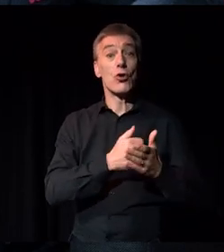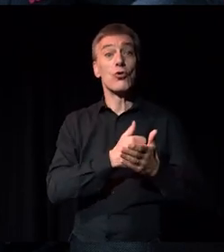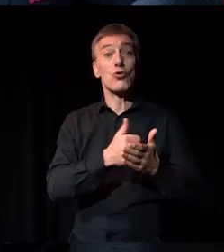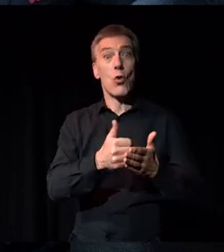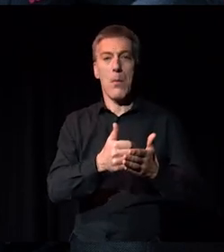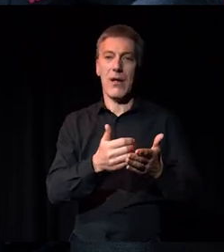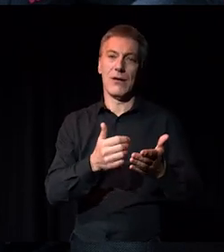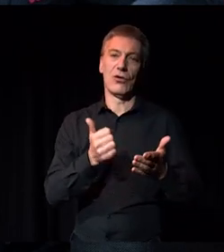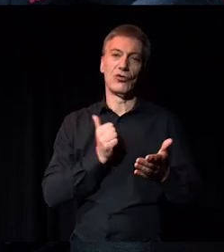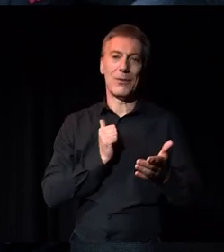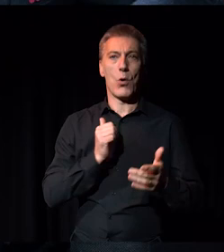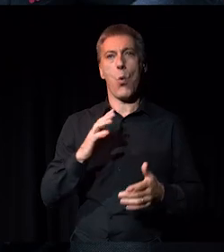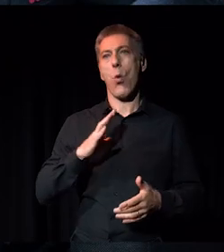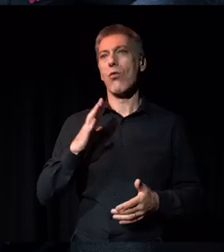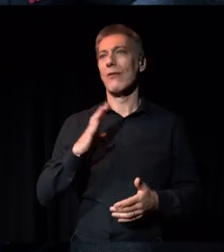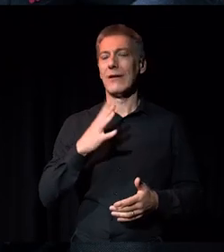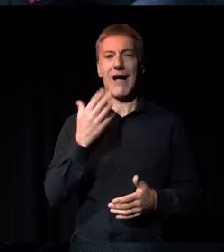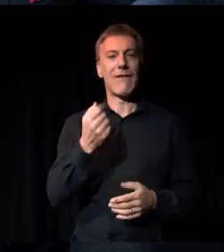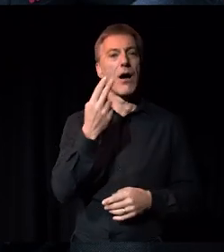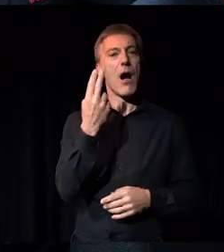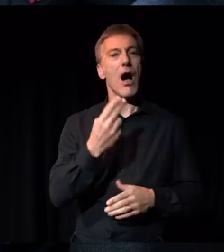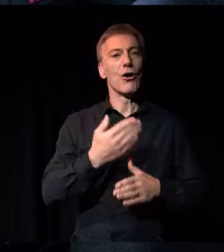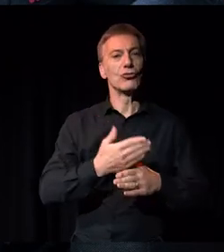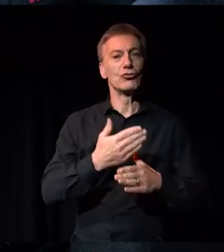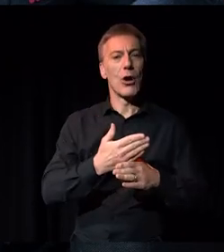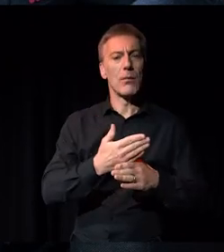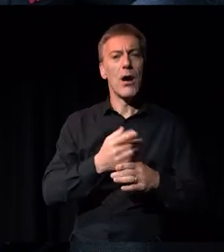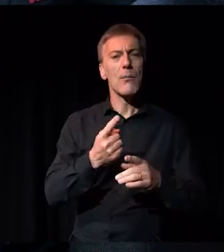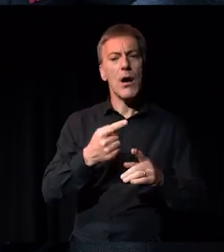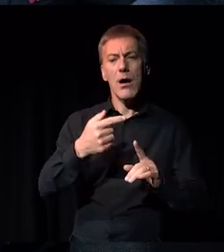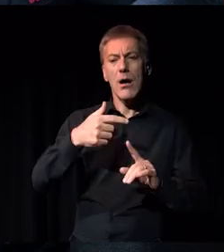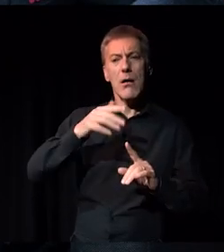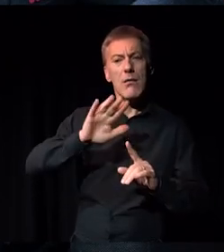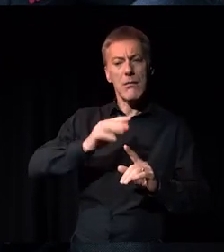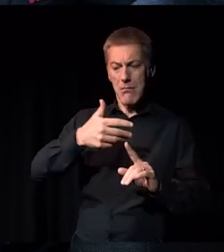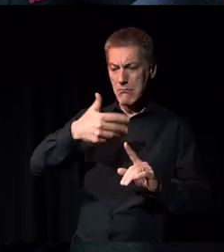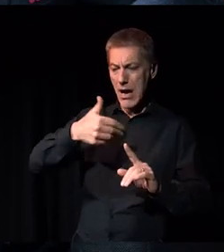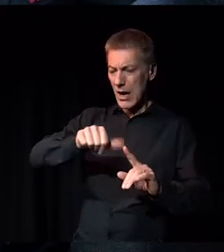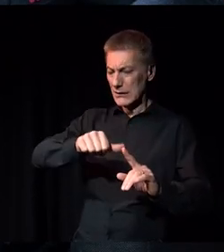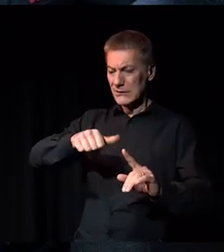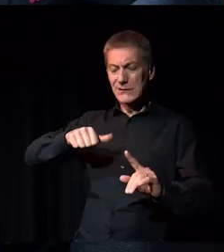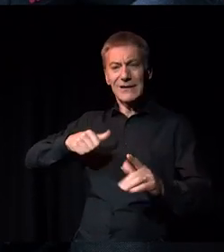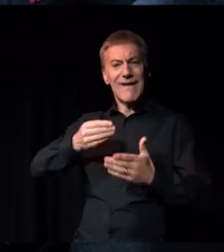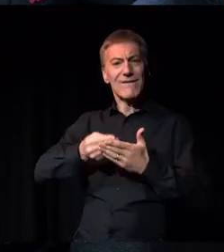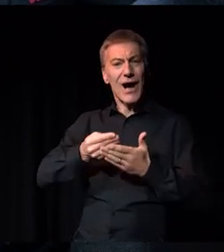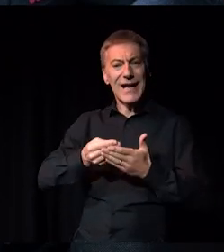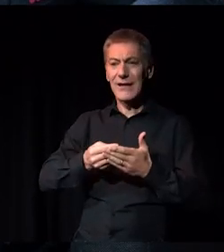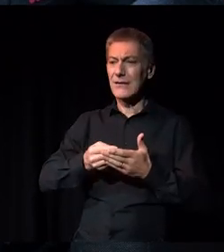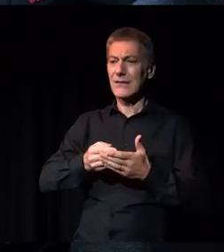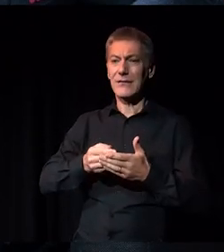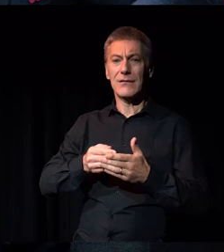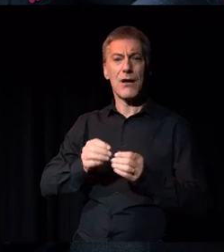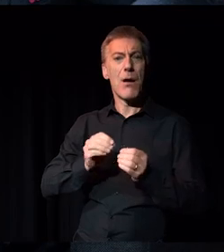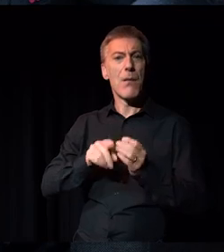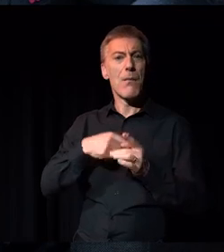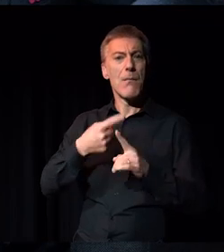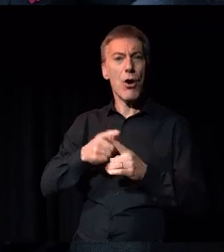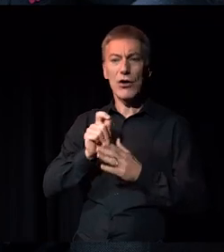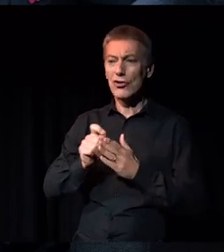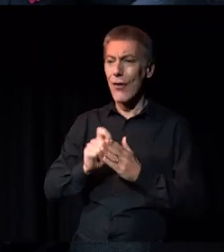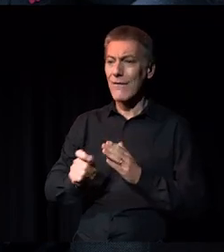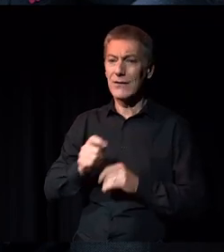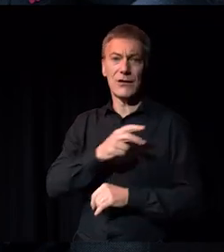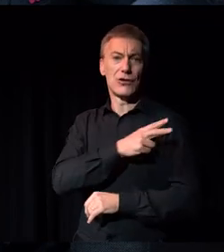obviously artsy jobs. So the people who work behind the scenes, the people in finance or the people who work in box office, or, you know, the security